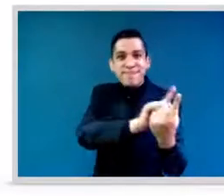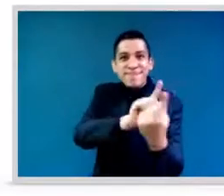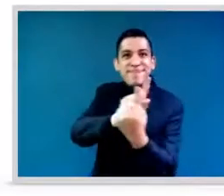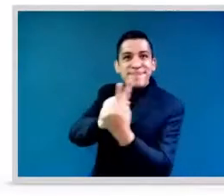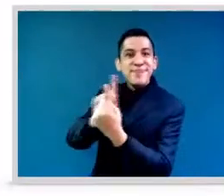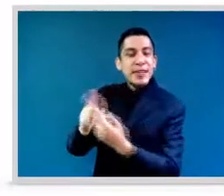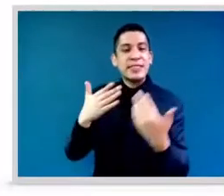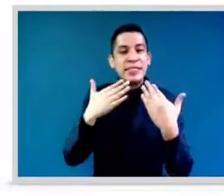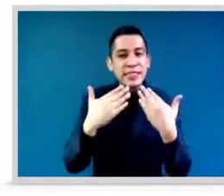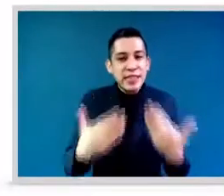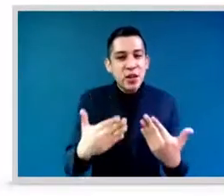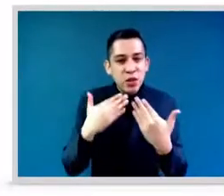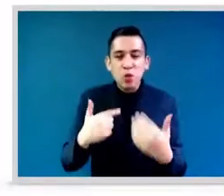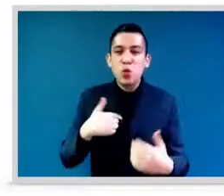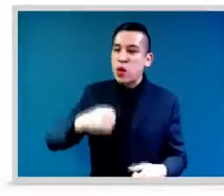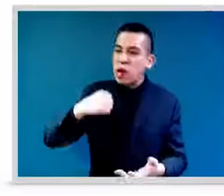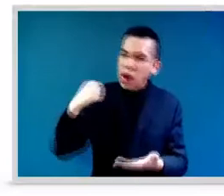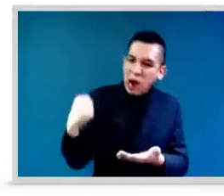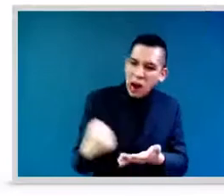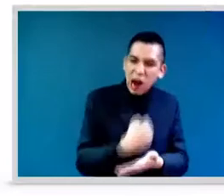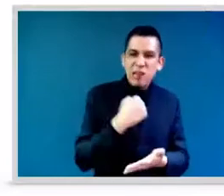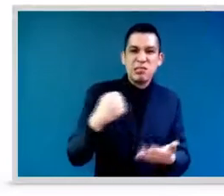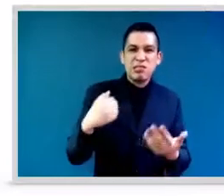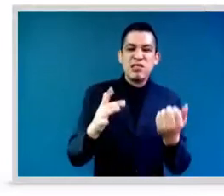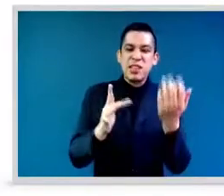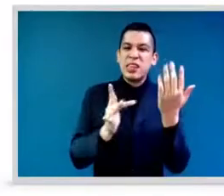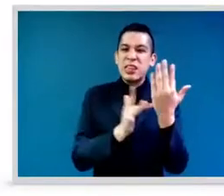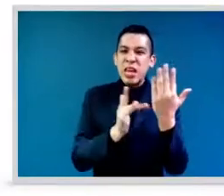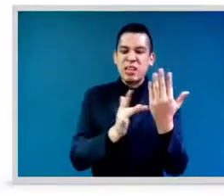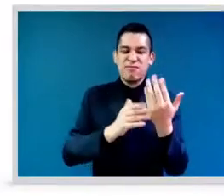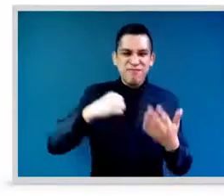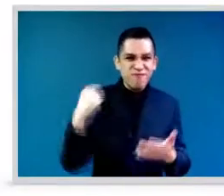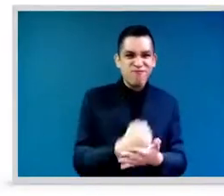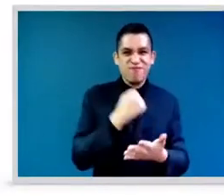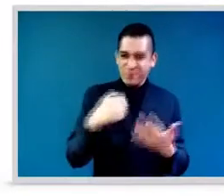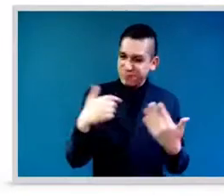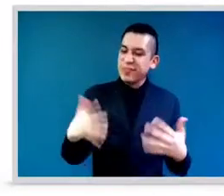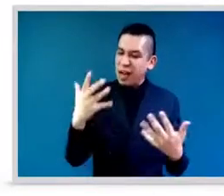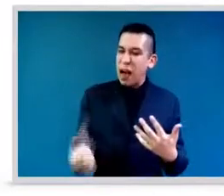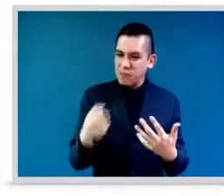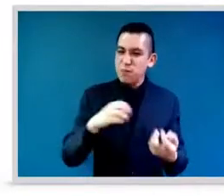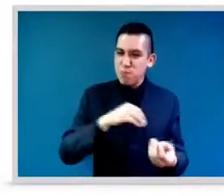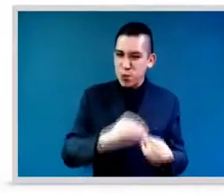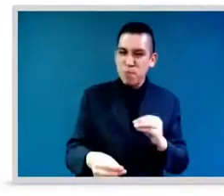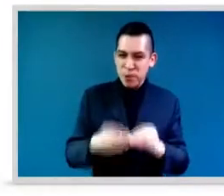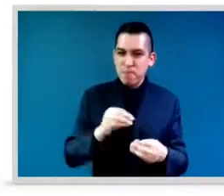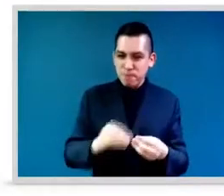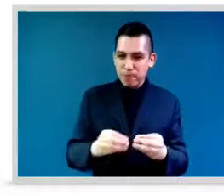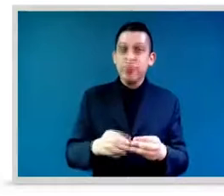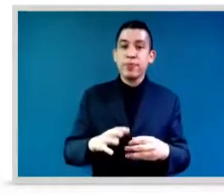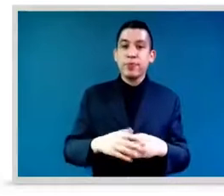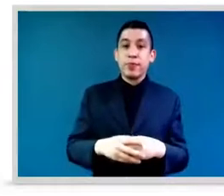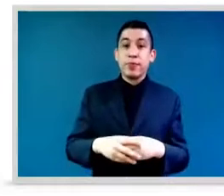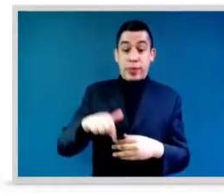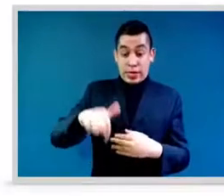very much feel the call to action that you've all that you've all asked us for today. That's our